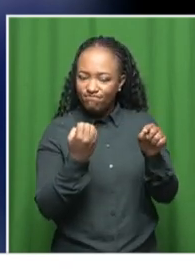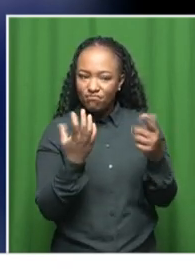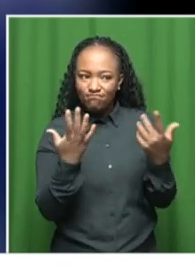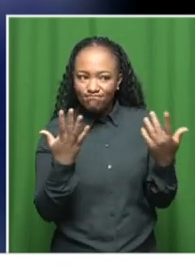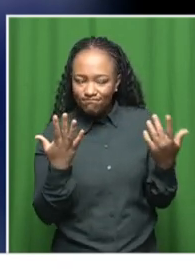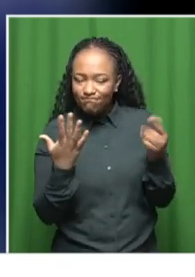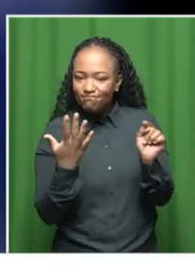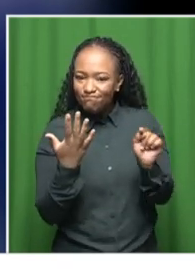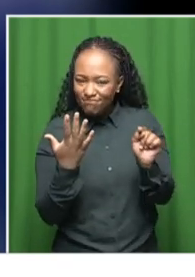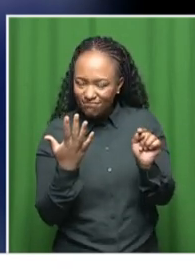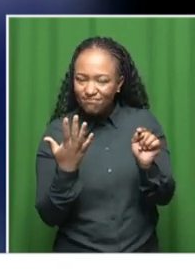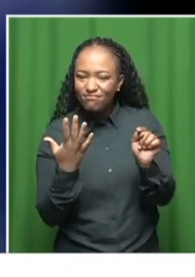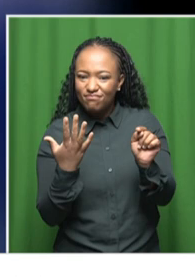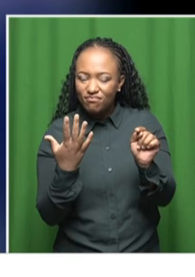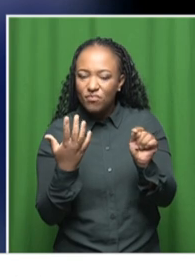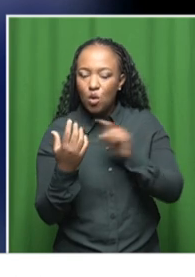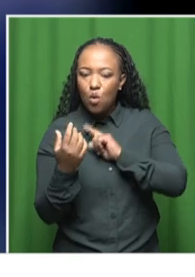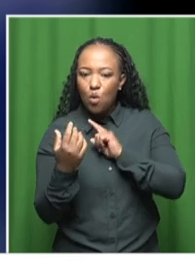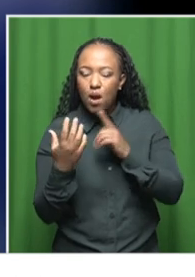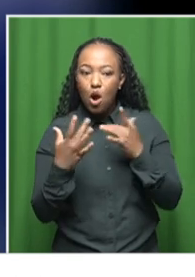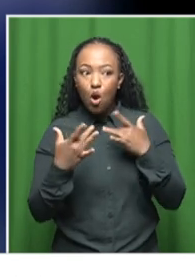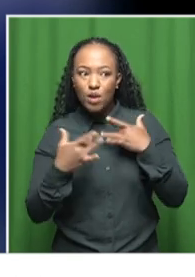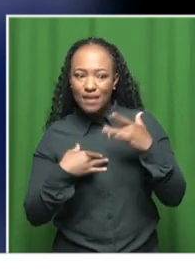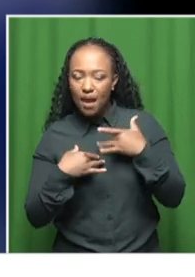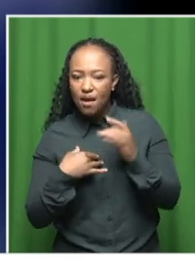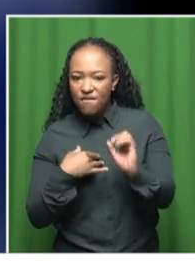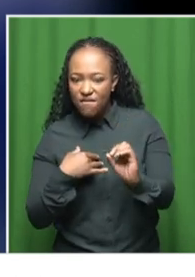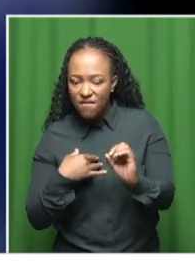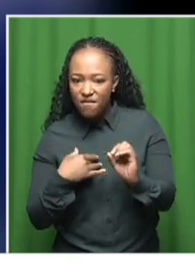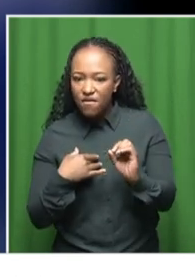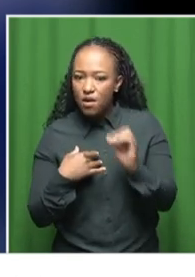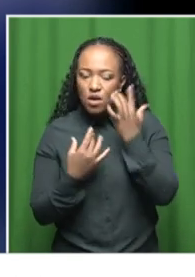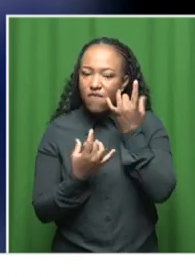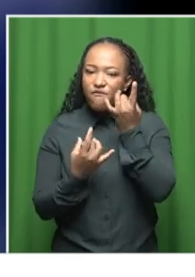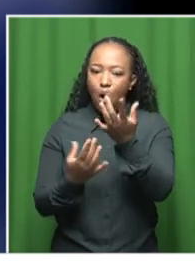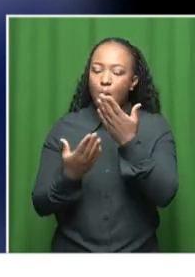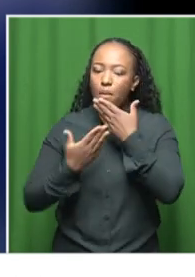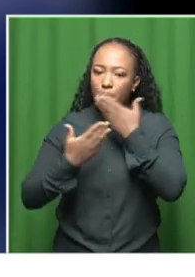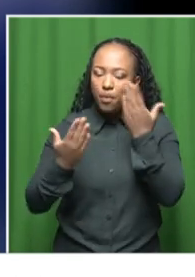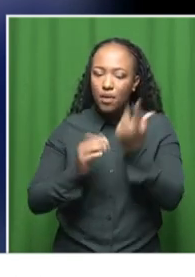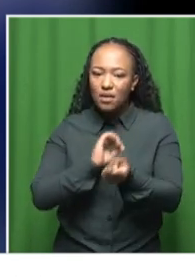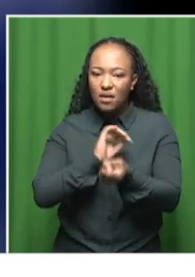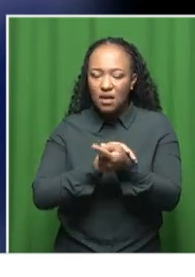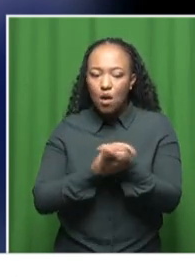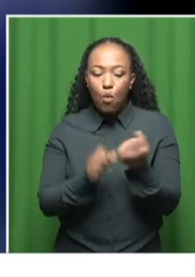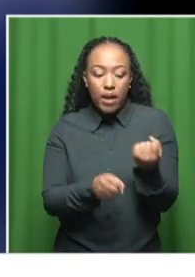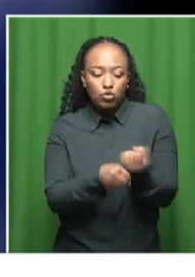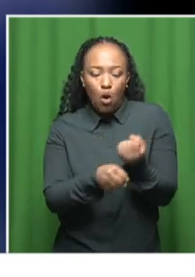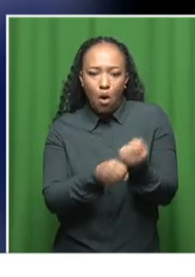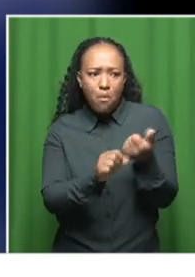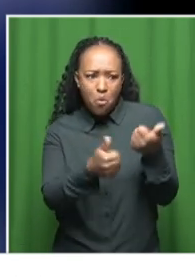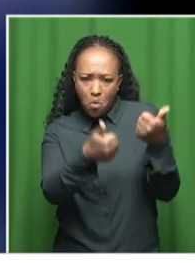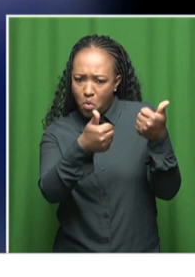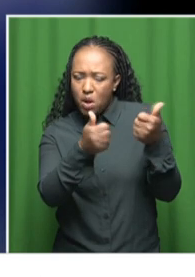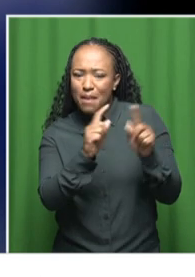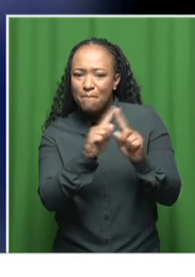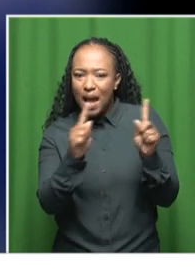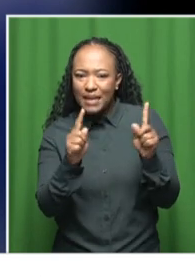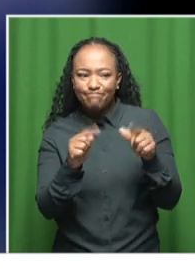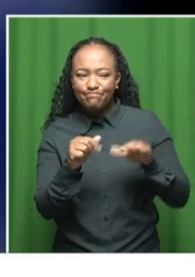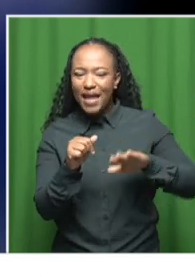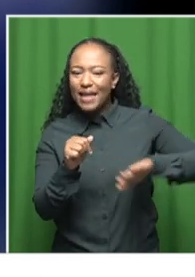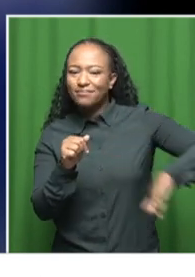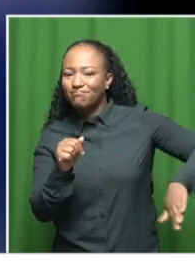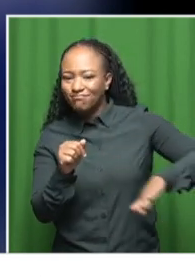brings about a, you know, concern from them of not being informed of what is happening, even if there's good work that has been done, but they are being excluded